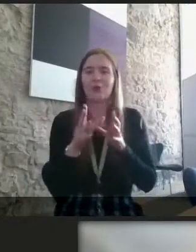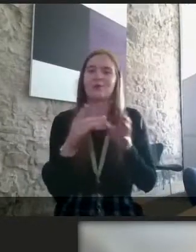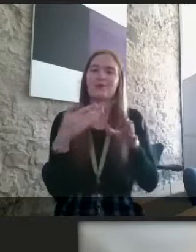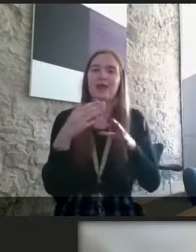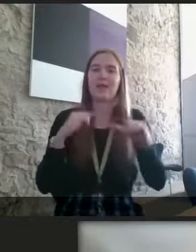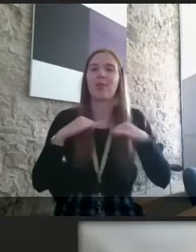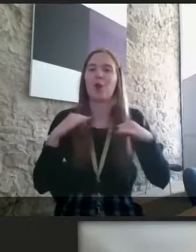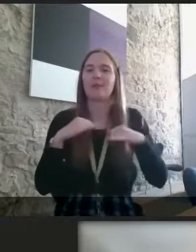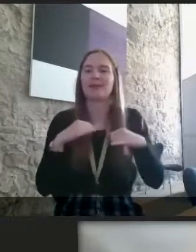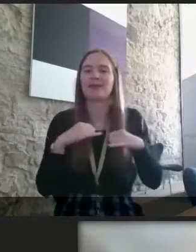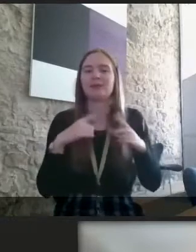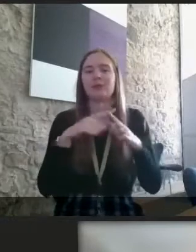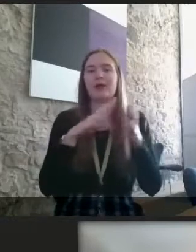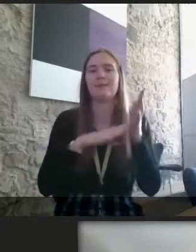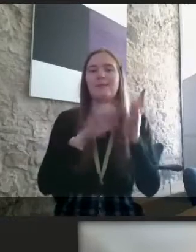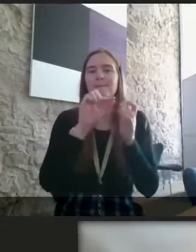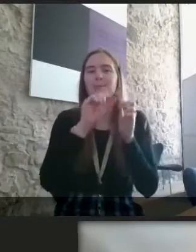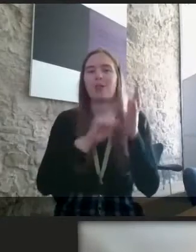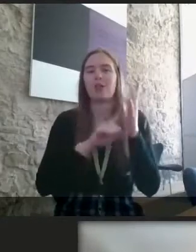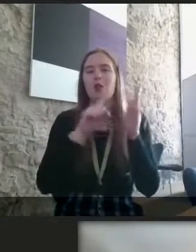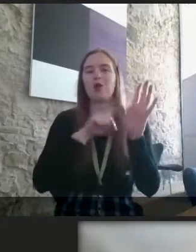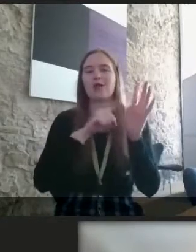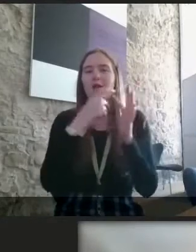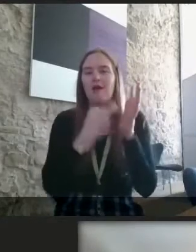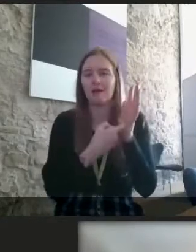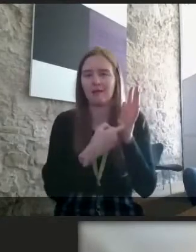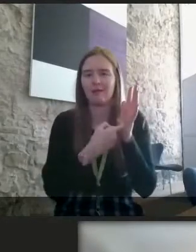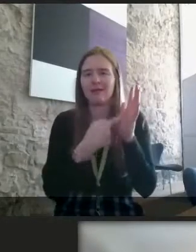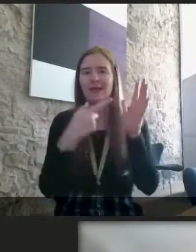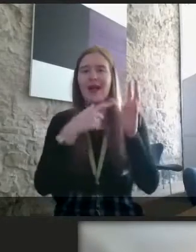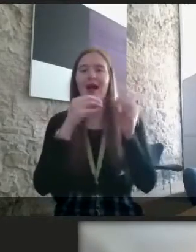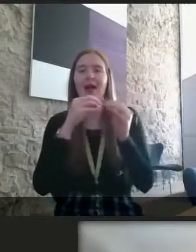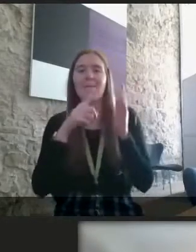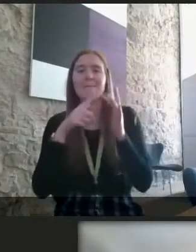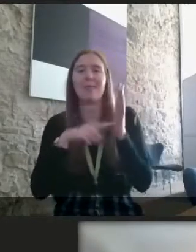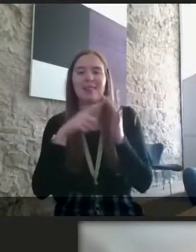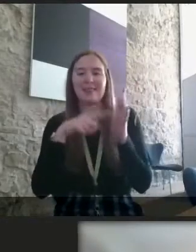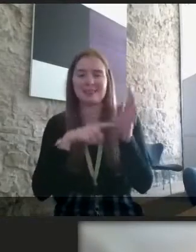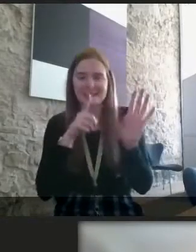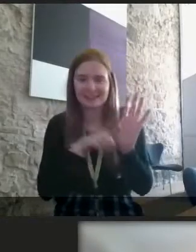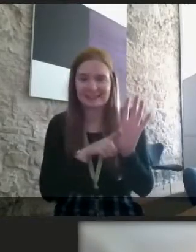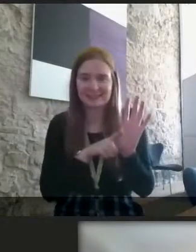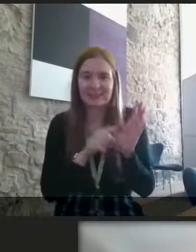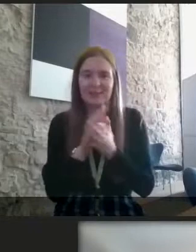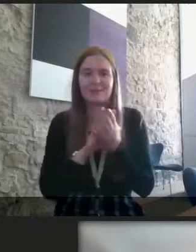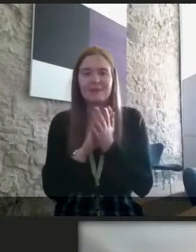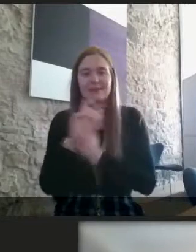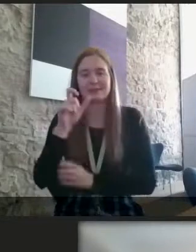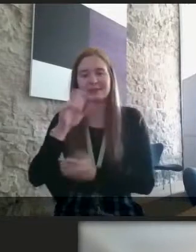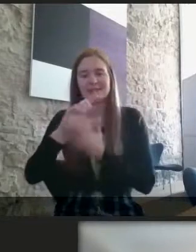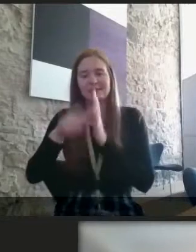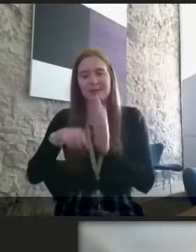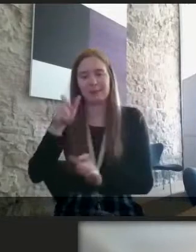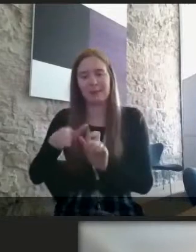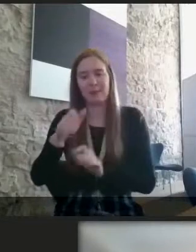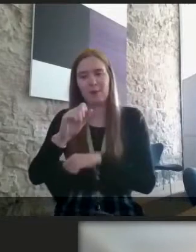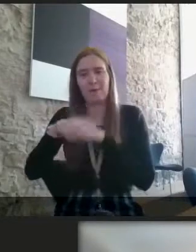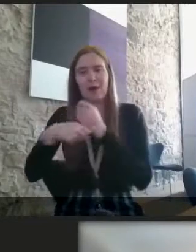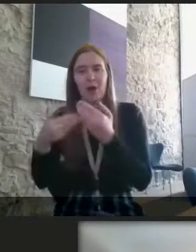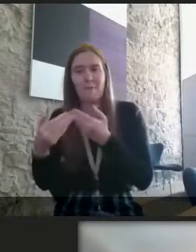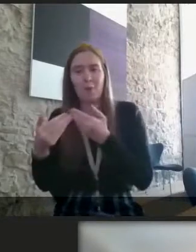employability is is um uh just make sort of um disabled people making themselves more employable